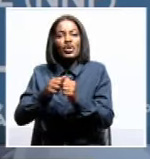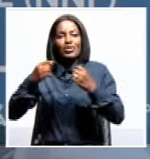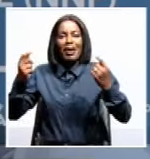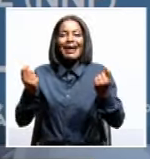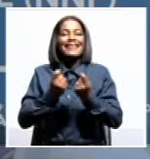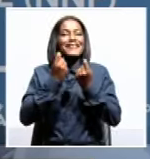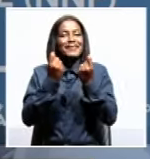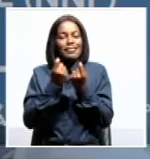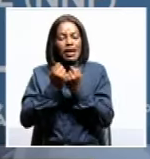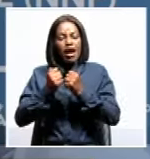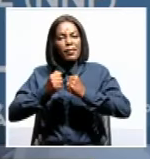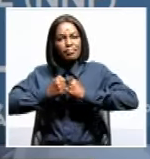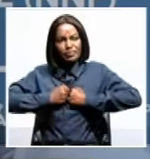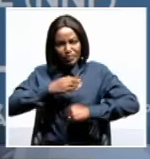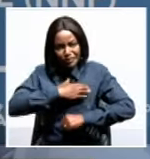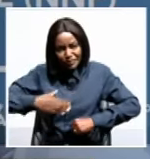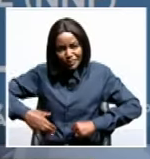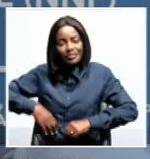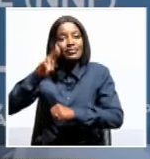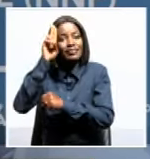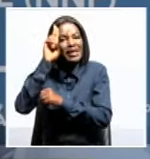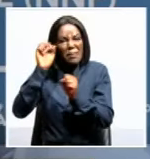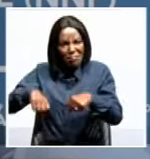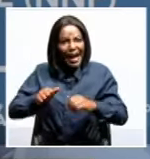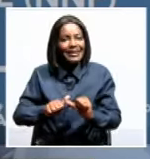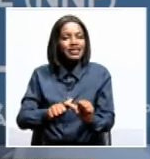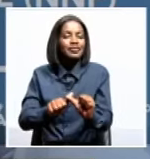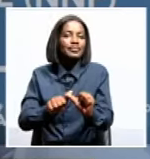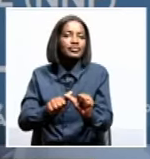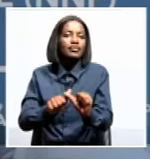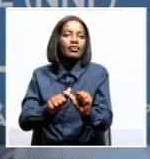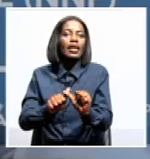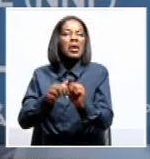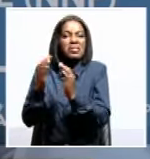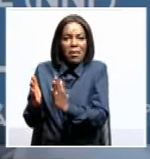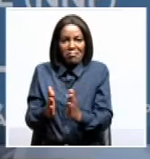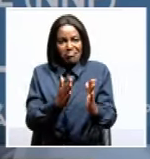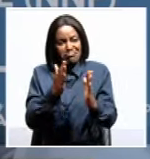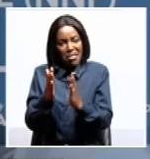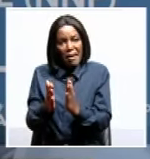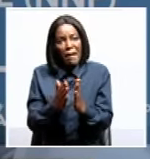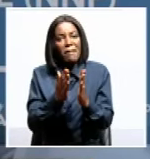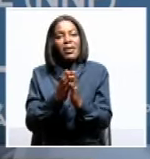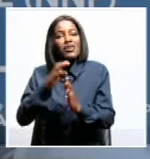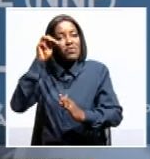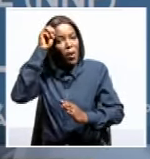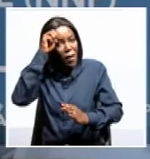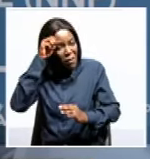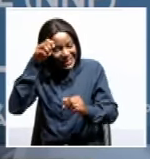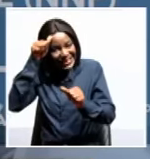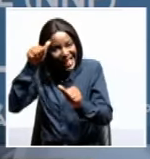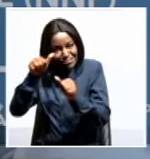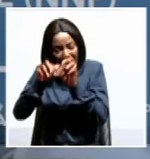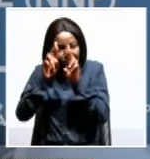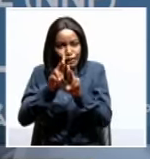president at the Haggai G. Genkop continues to do so. Finally, preparations for the official memorial and burial of our late